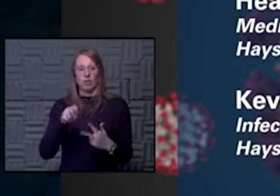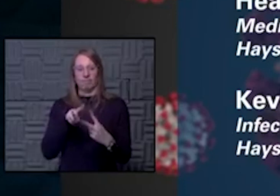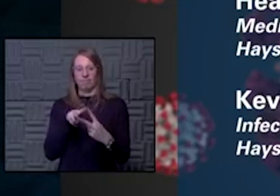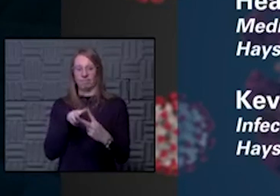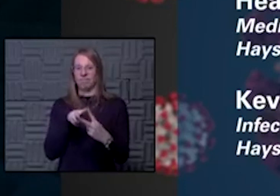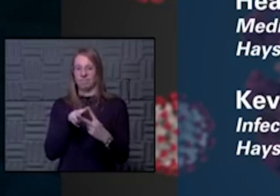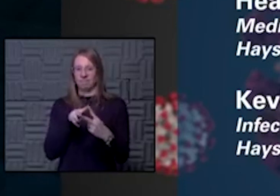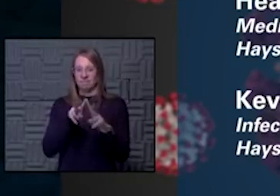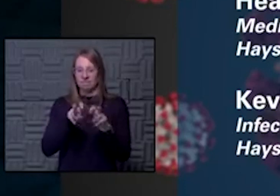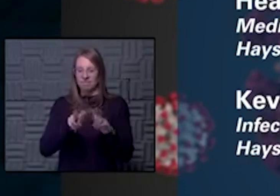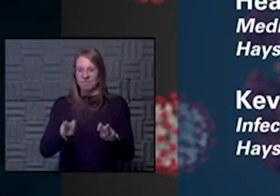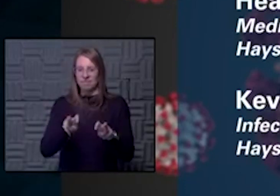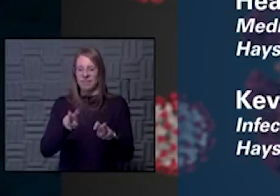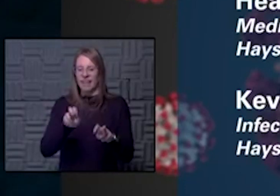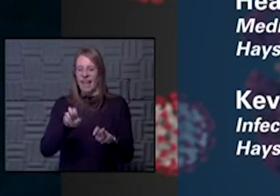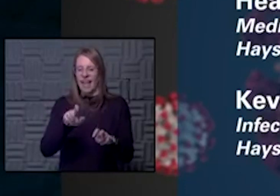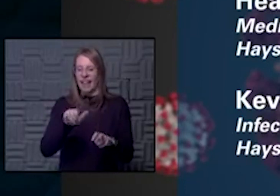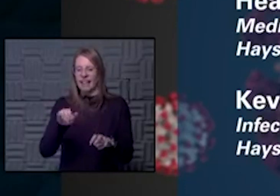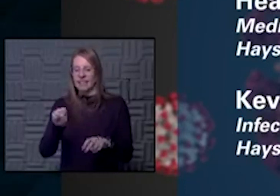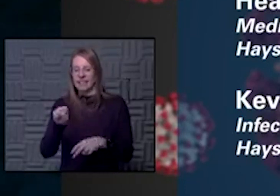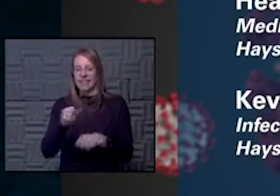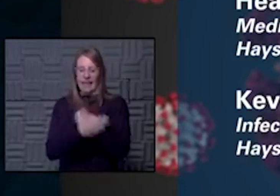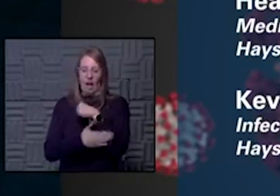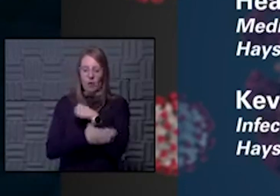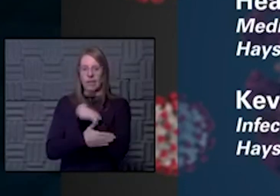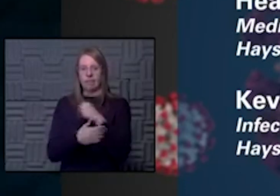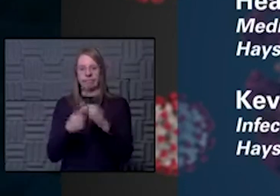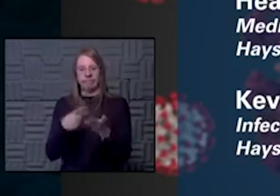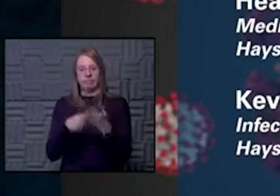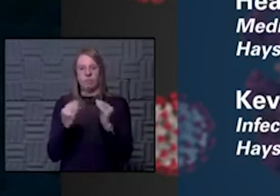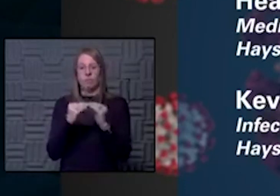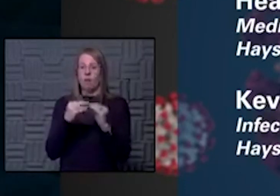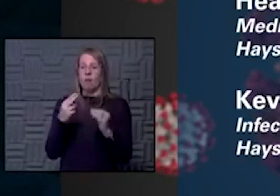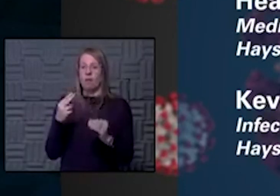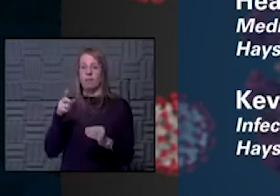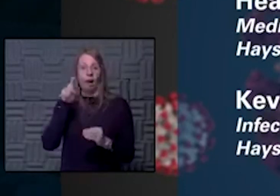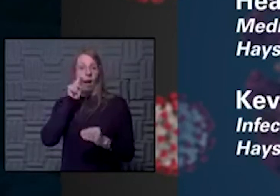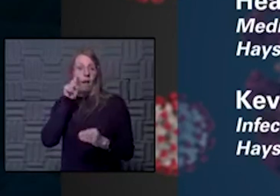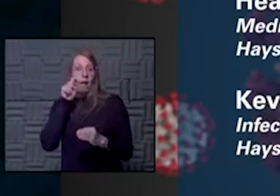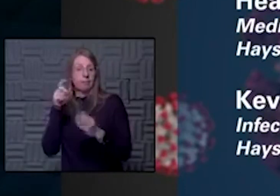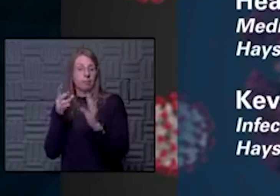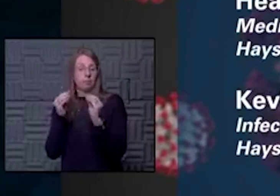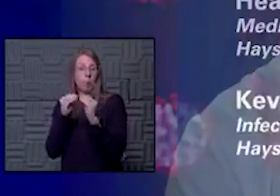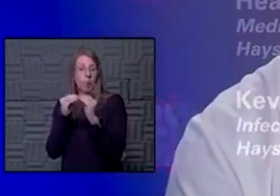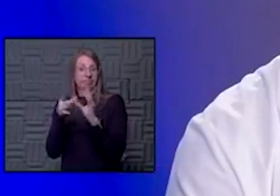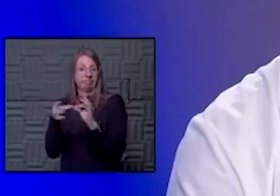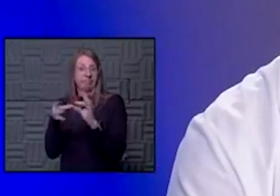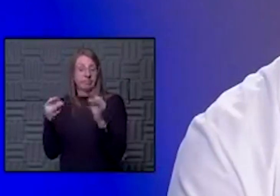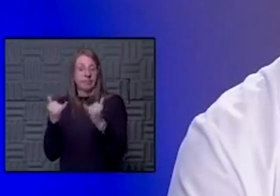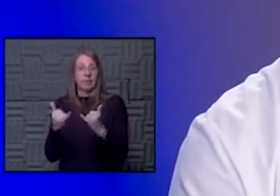what's going on with Ellis County. Hawkeye, final thoughts that you want to offer today? Yeah, you know, just reading through